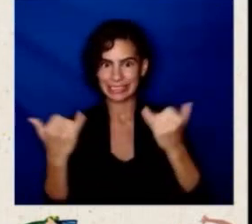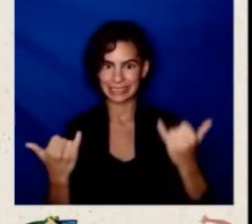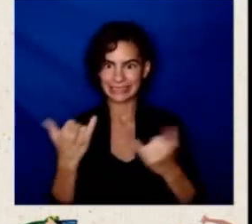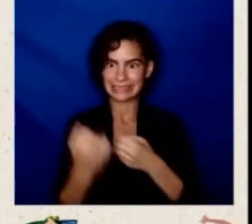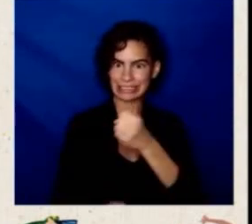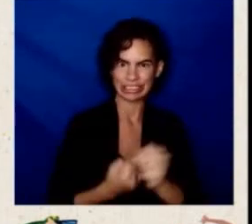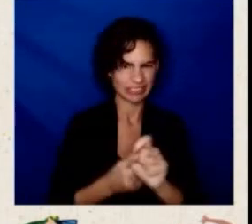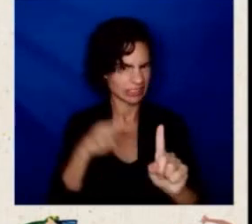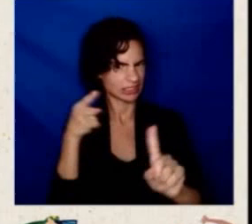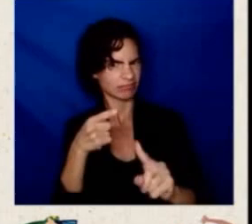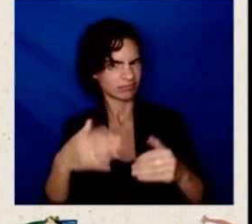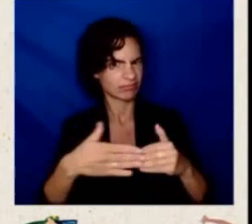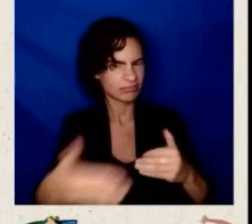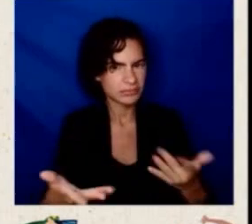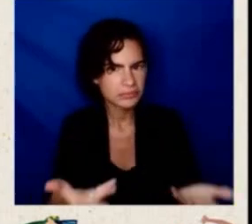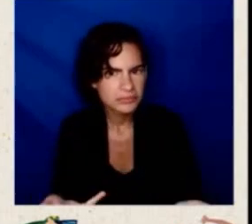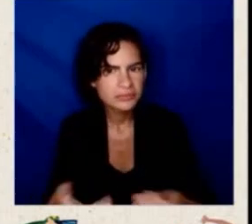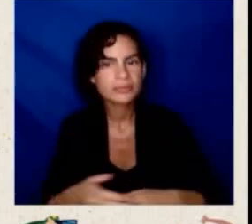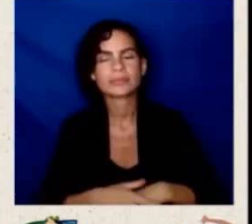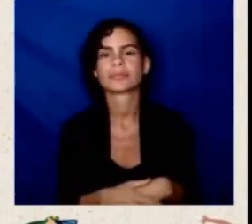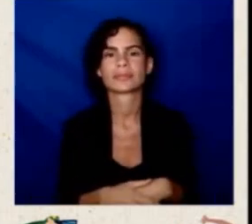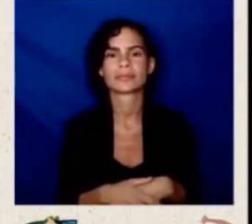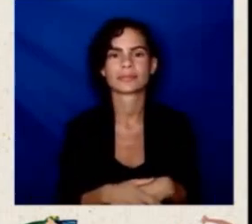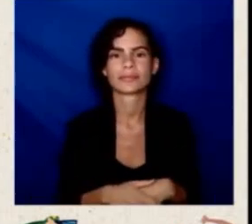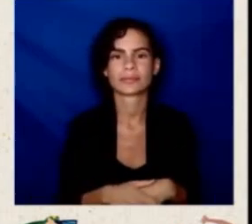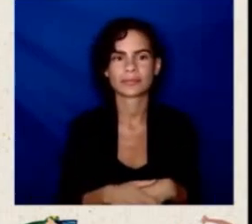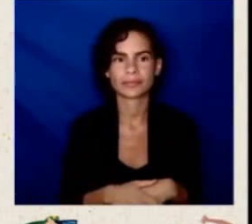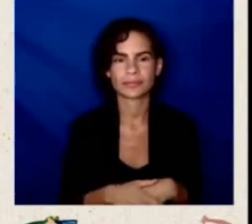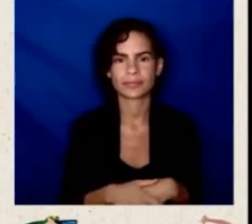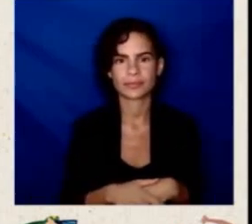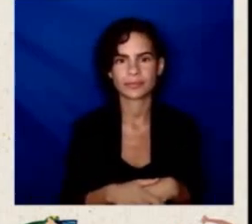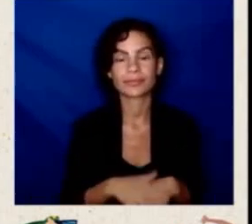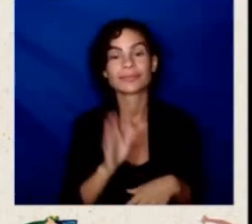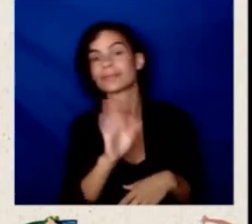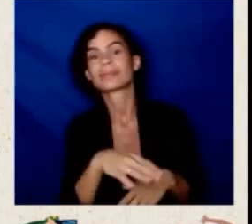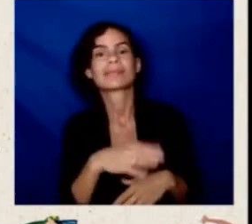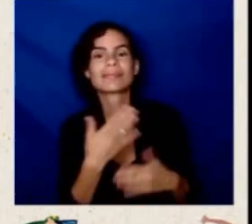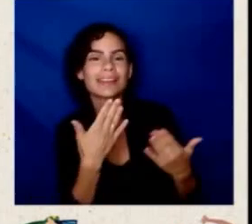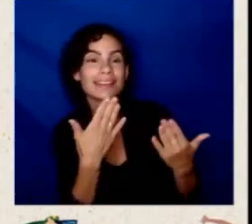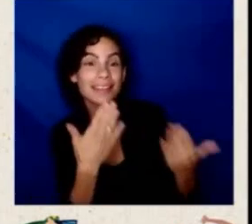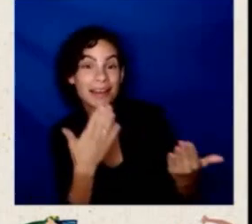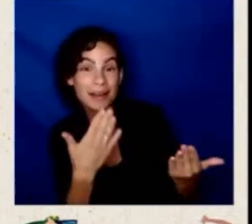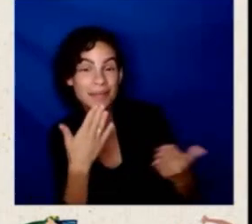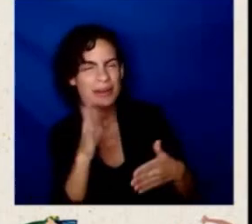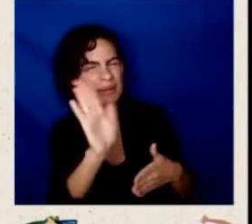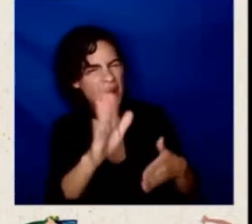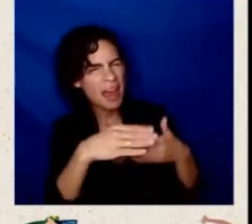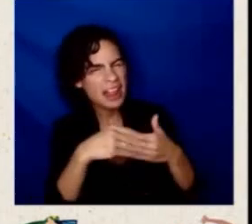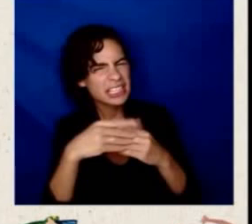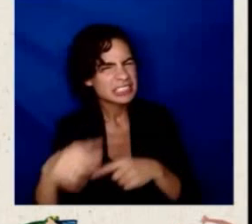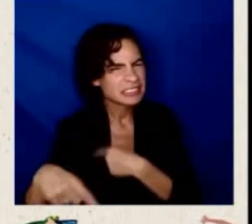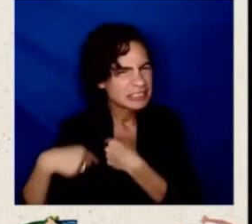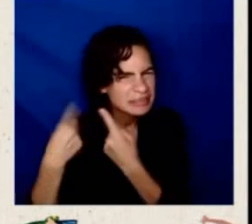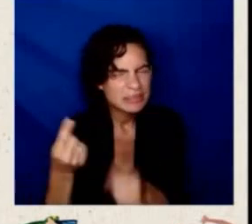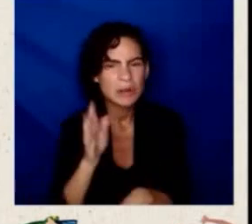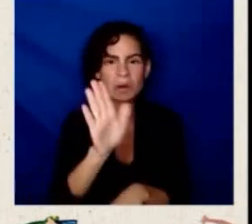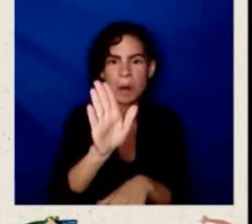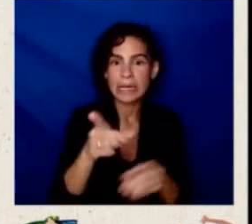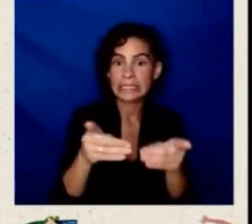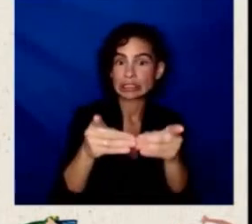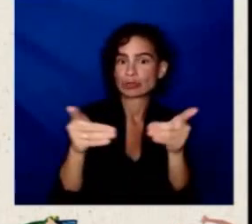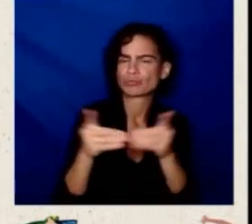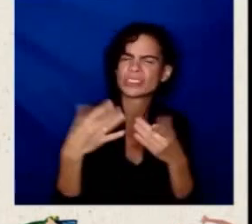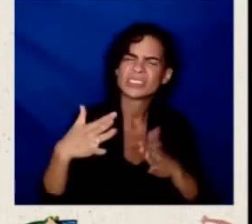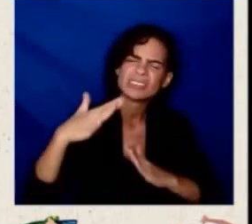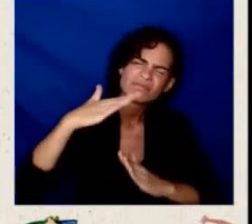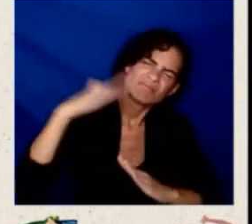Kelly, and first of all, thank you for your leadership. I can look to your district as an example of what we should be doing across the country, and that's why your